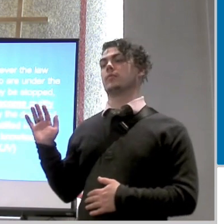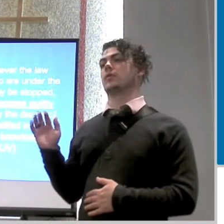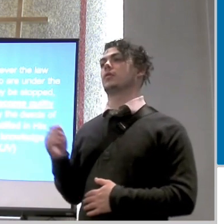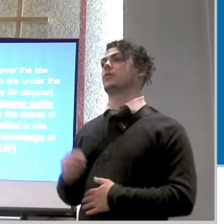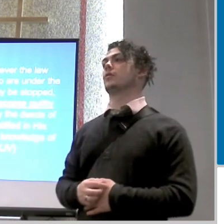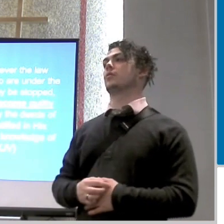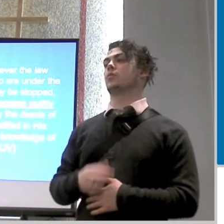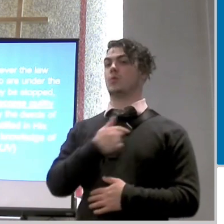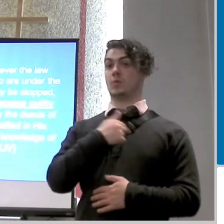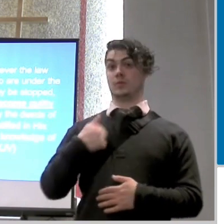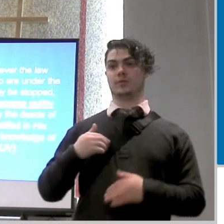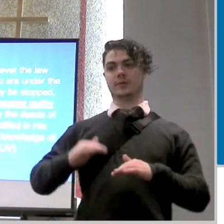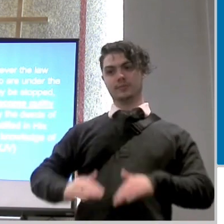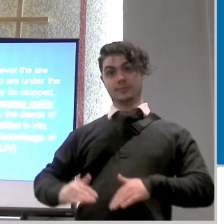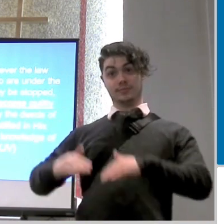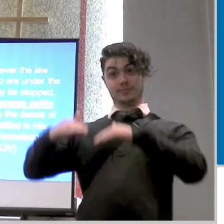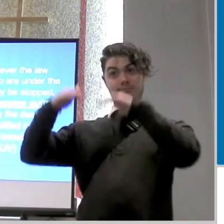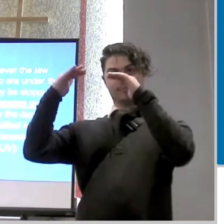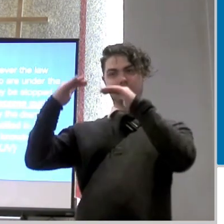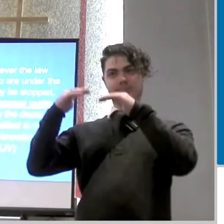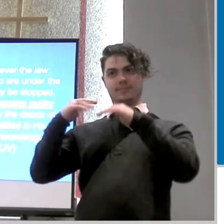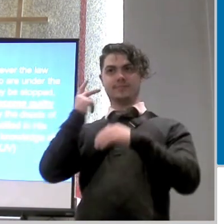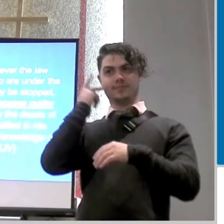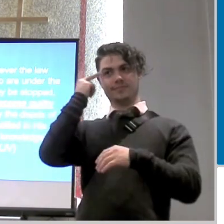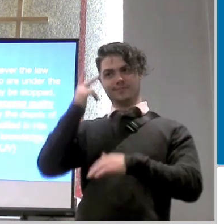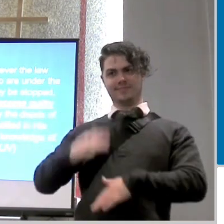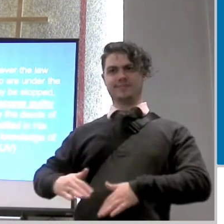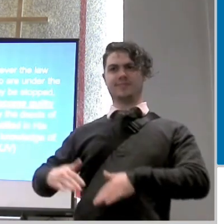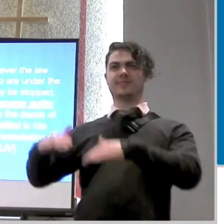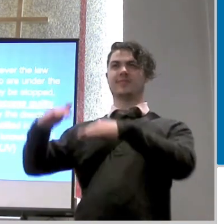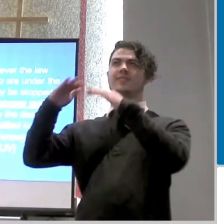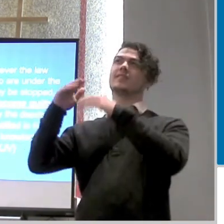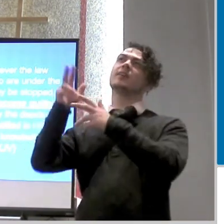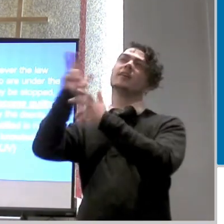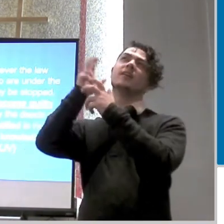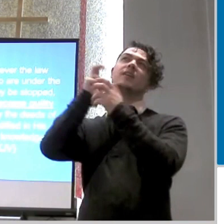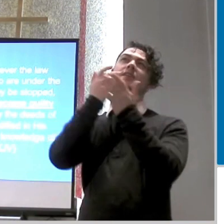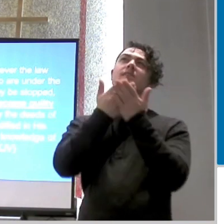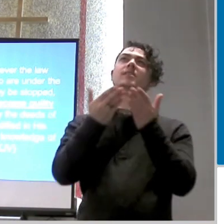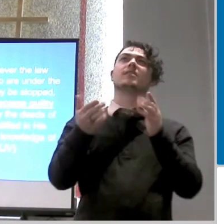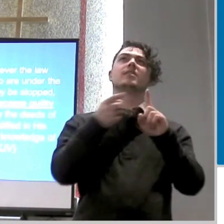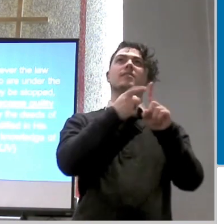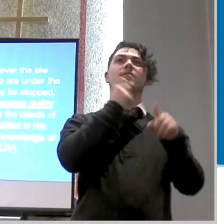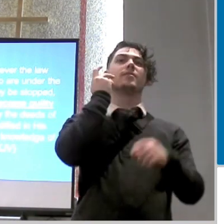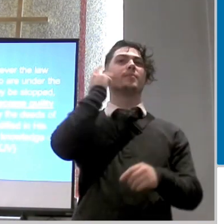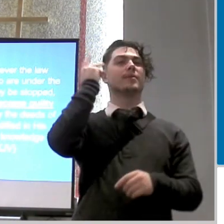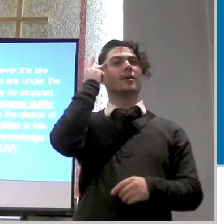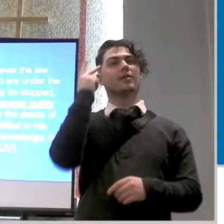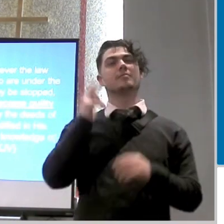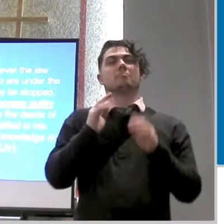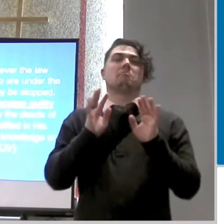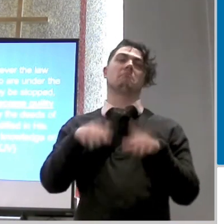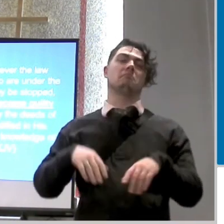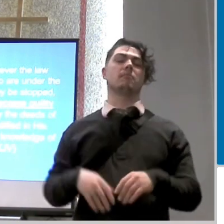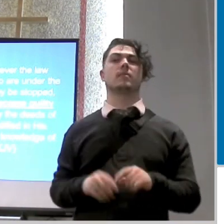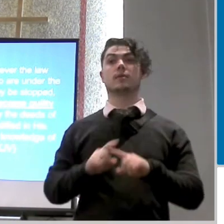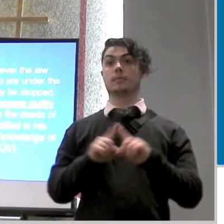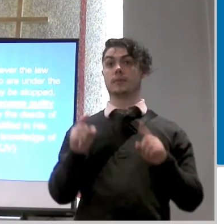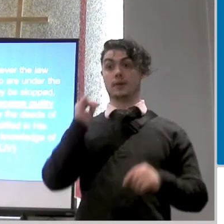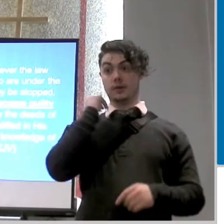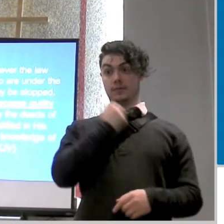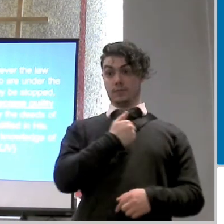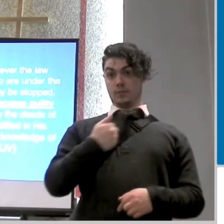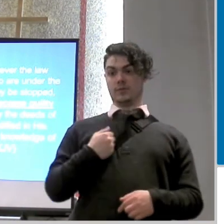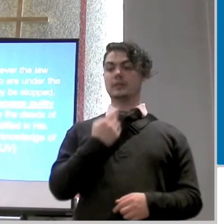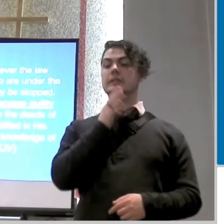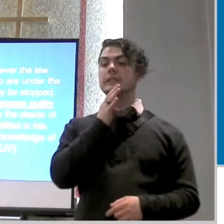generation where we took those things so so weighty and heavy but when you say certain things to your children man it hits them like